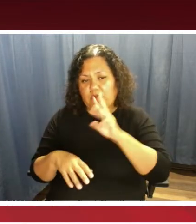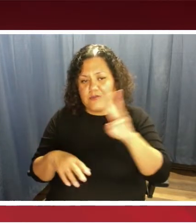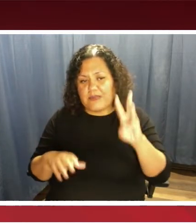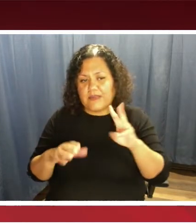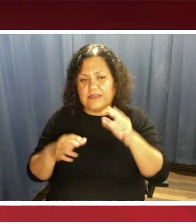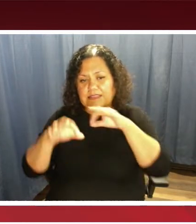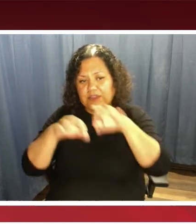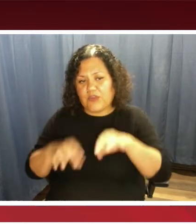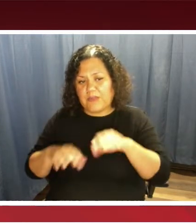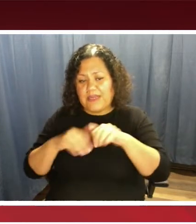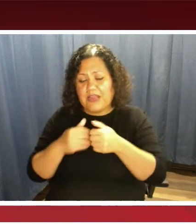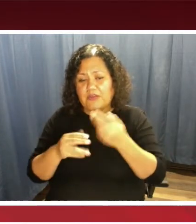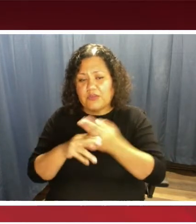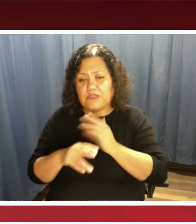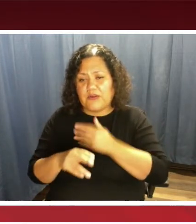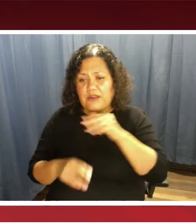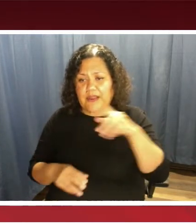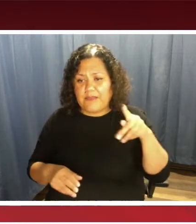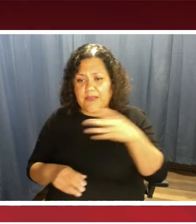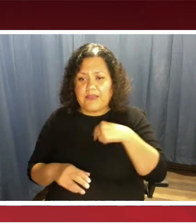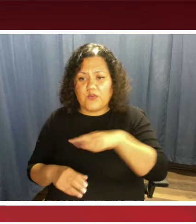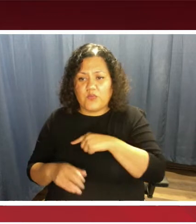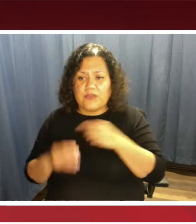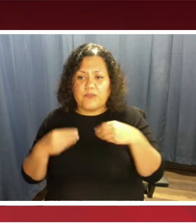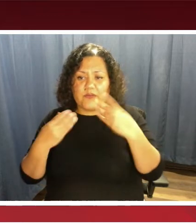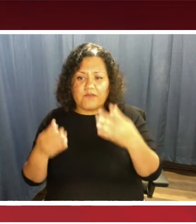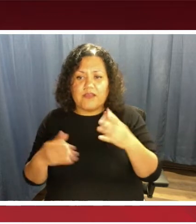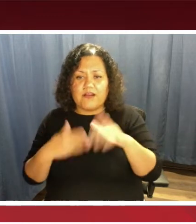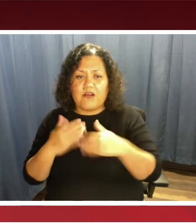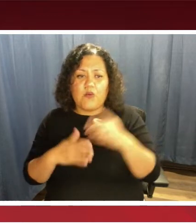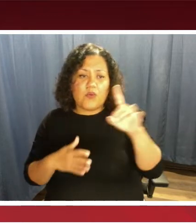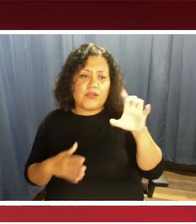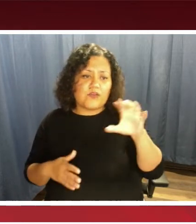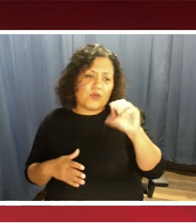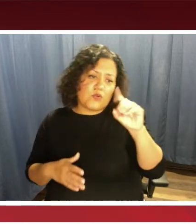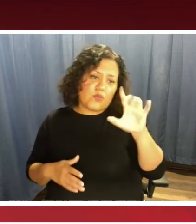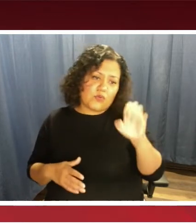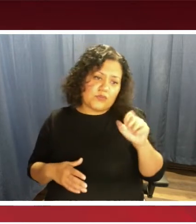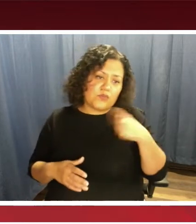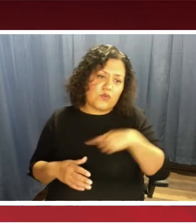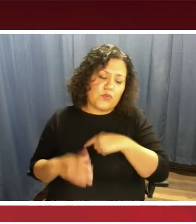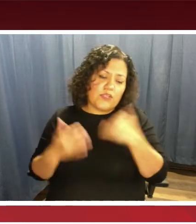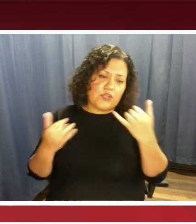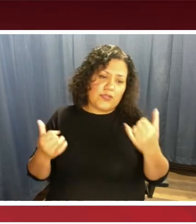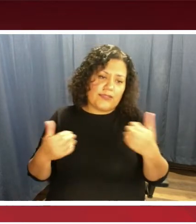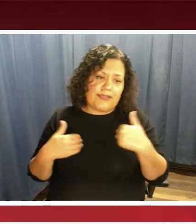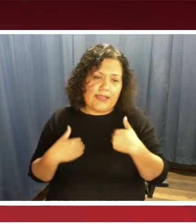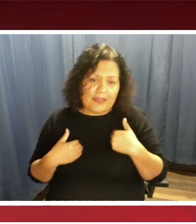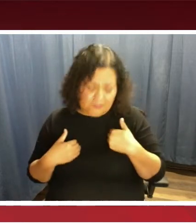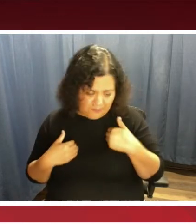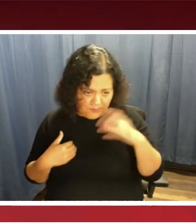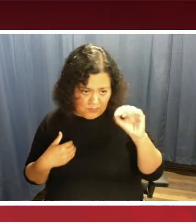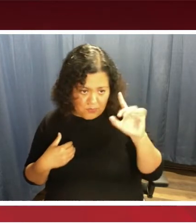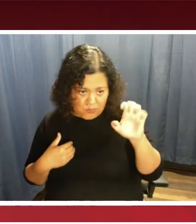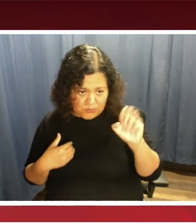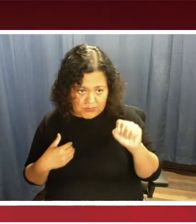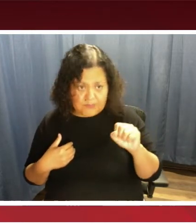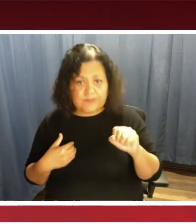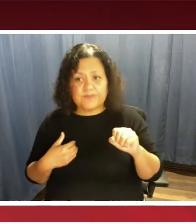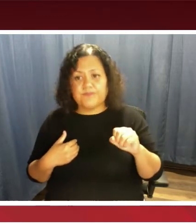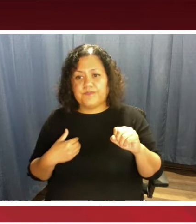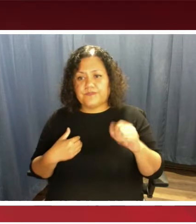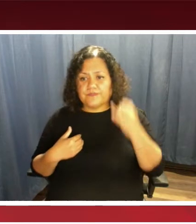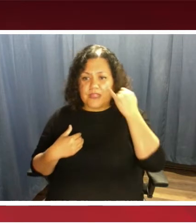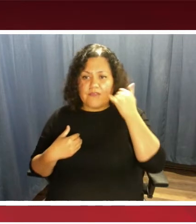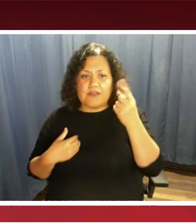And also, we provide all the 100 codes where we currently have codes. So if anyone